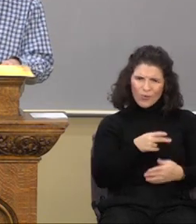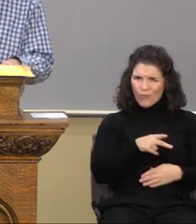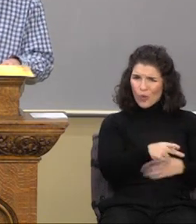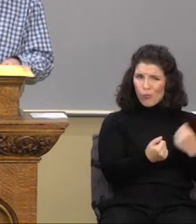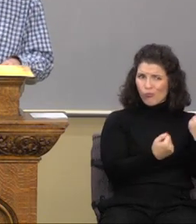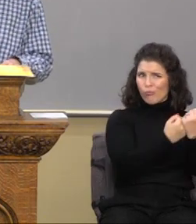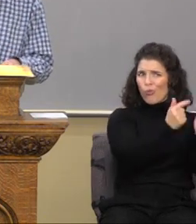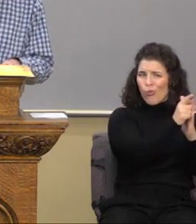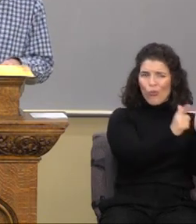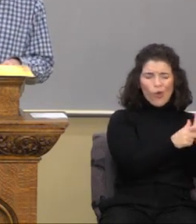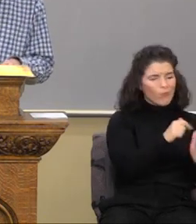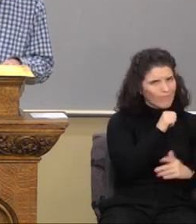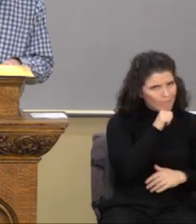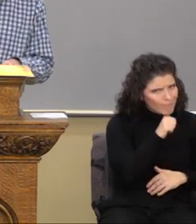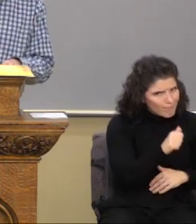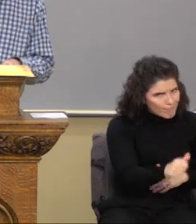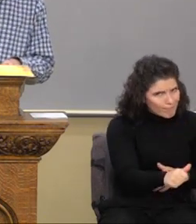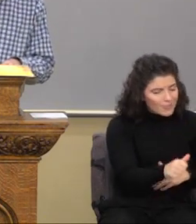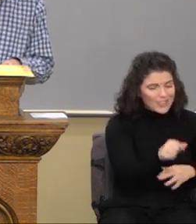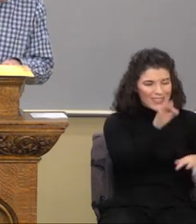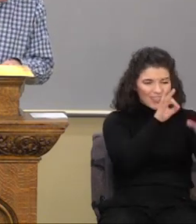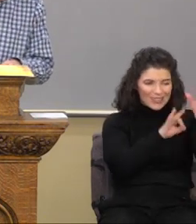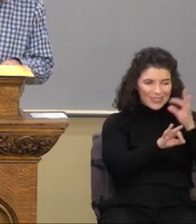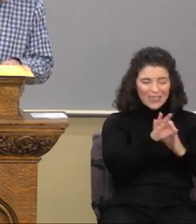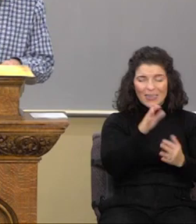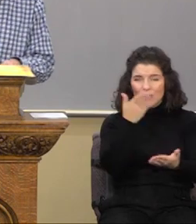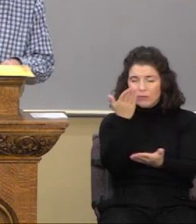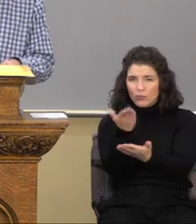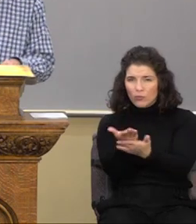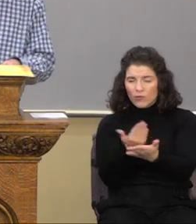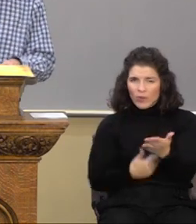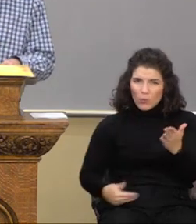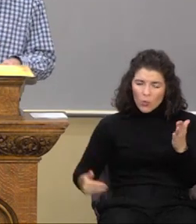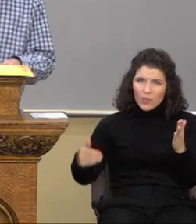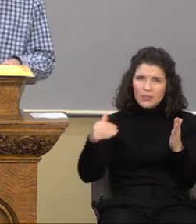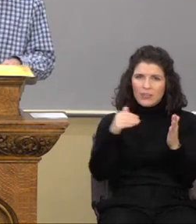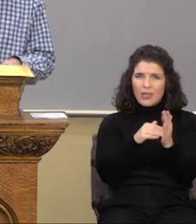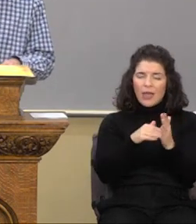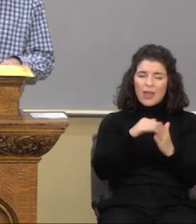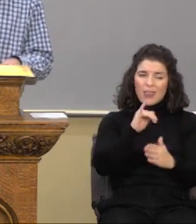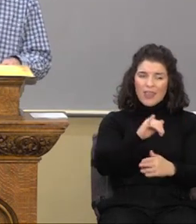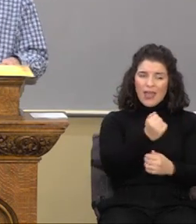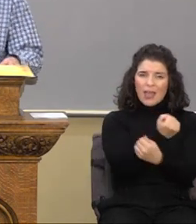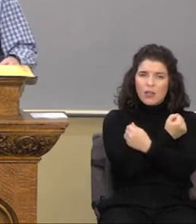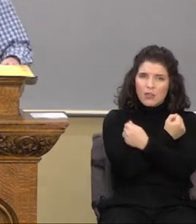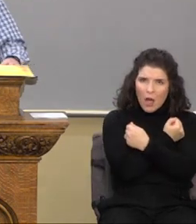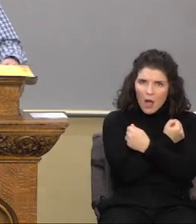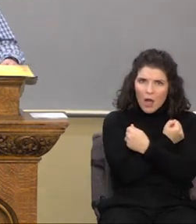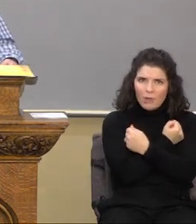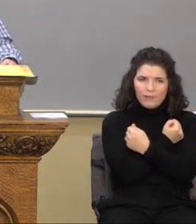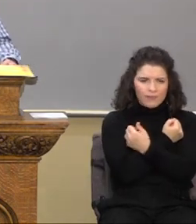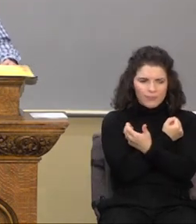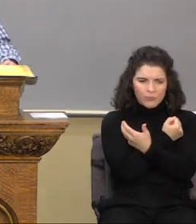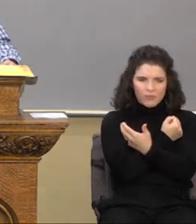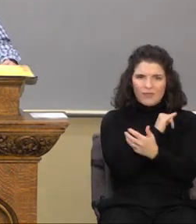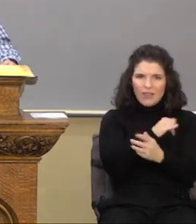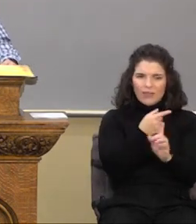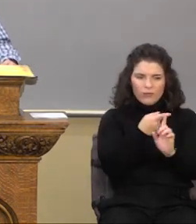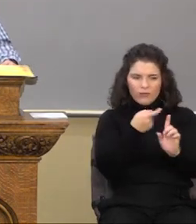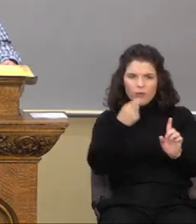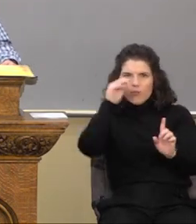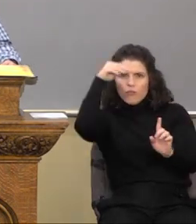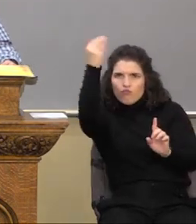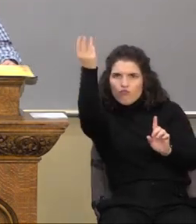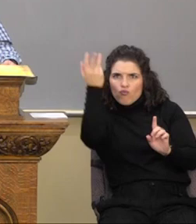this section? He is proving once again that love, which is a product of grace,